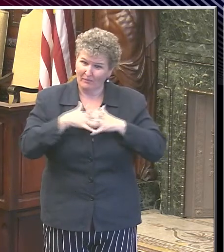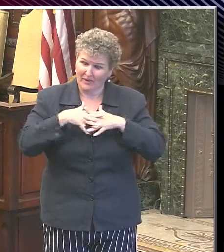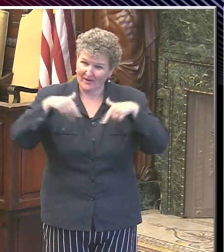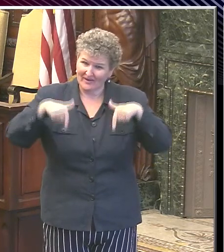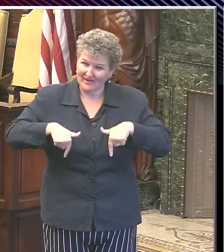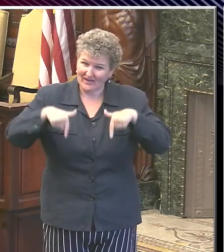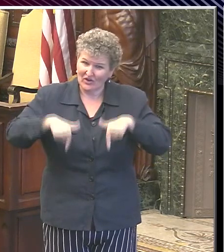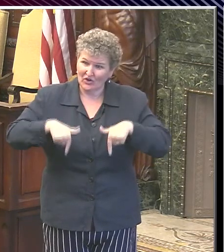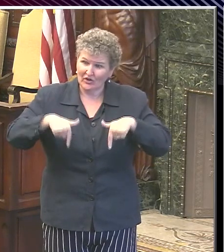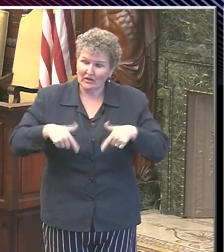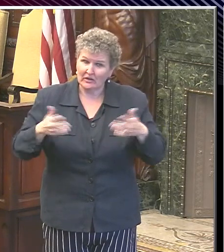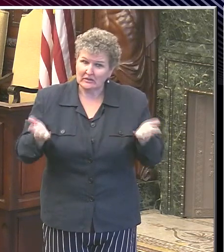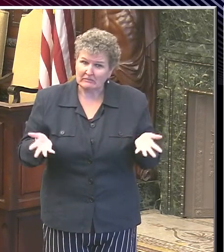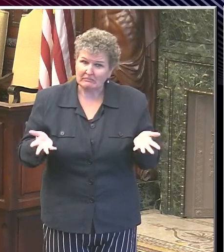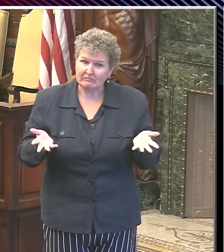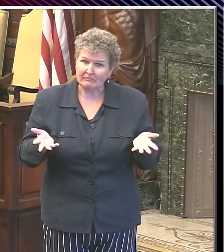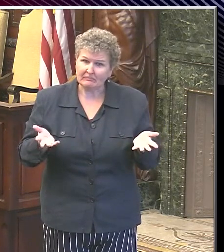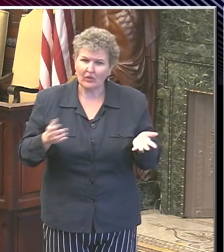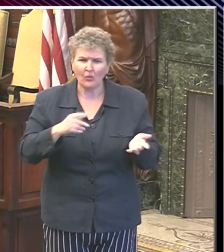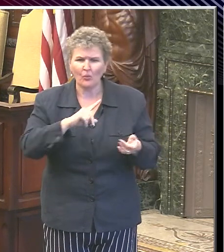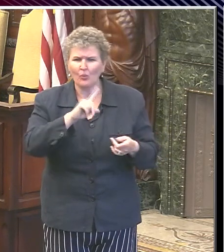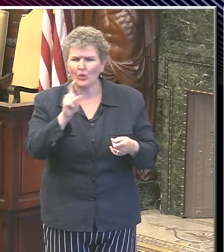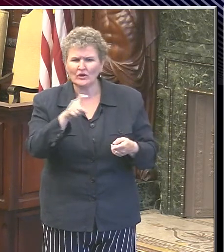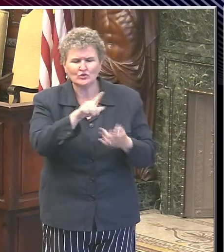I'm sorry, I didn't hear the question. Could you repeat it?